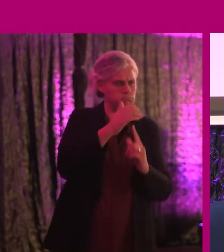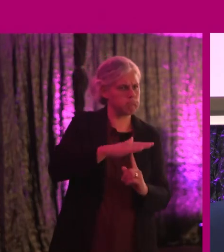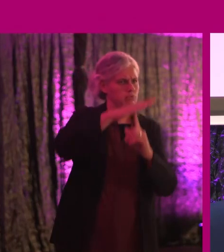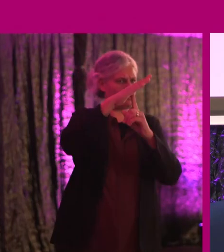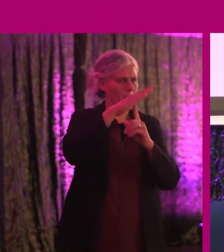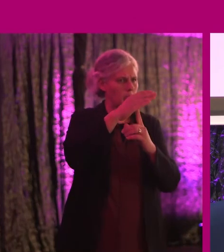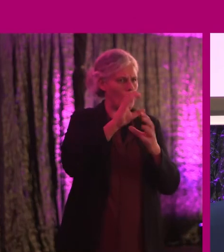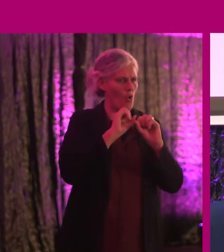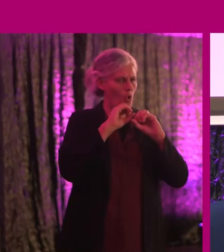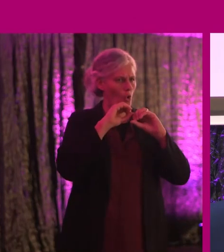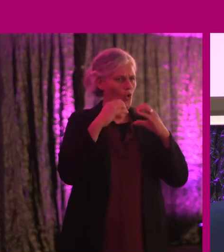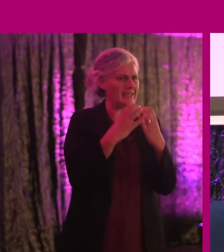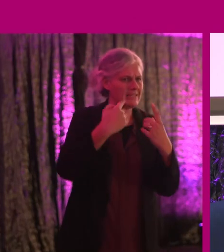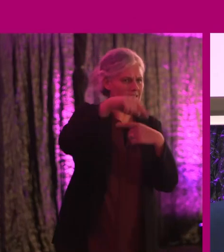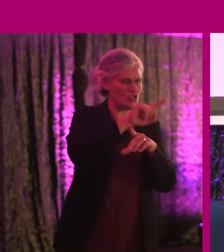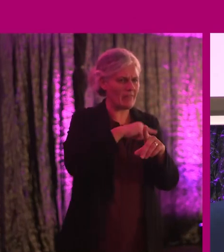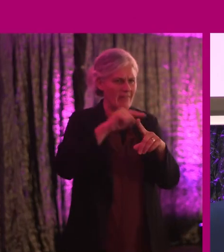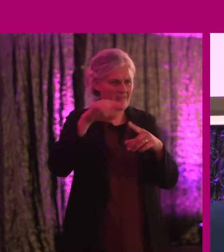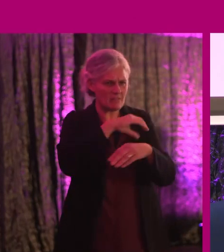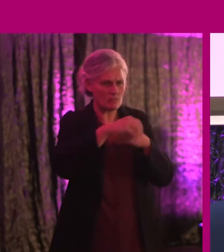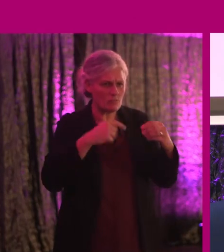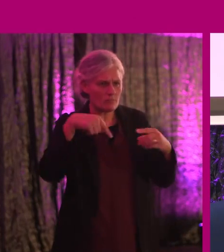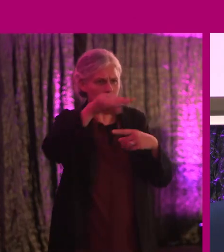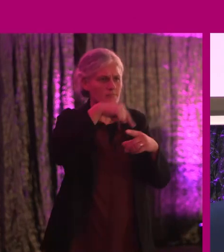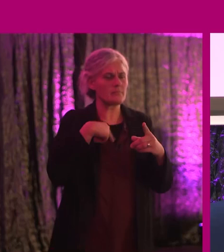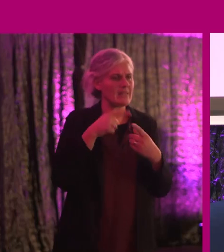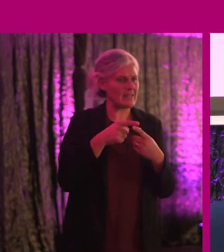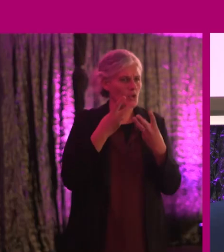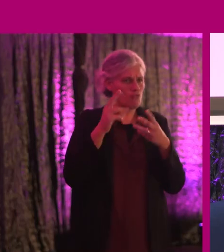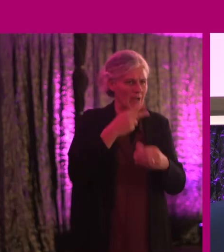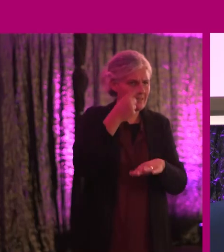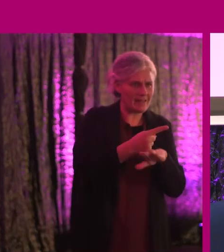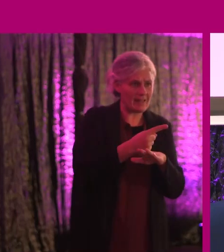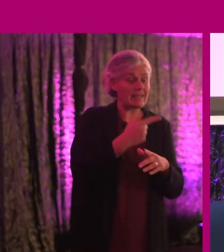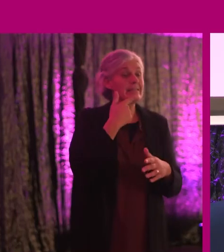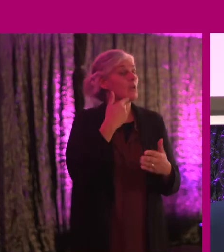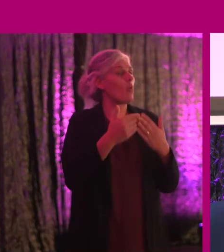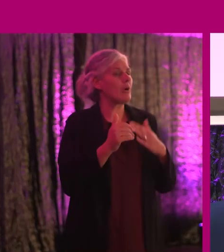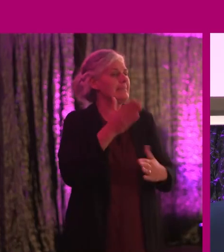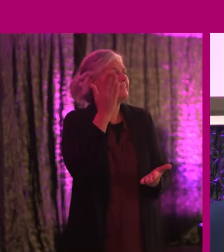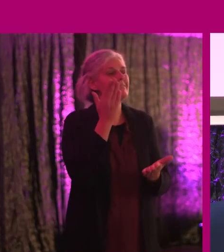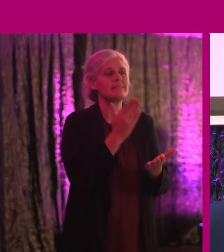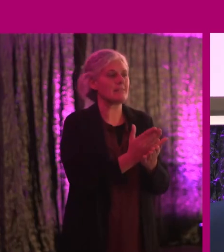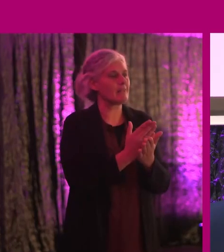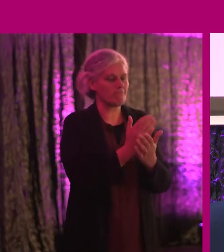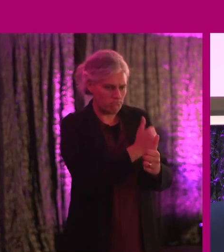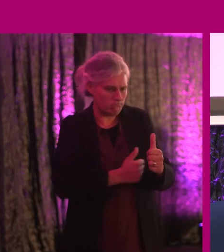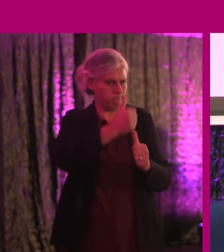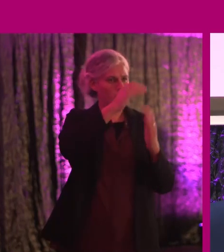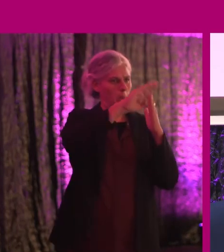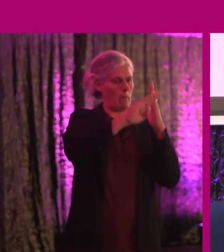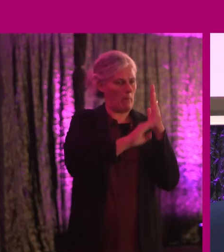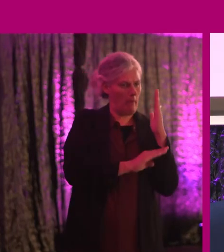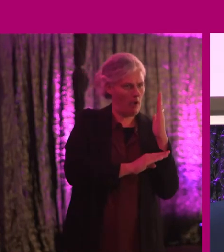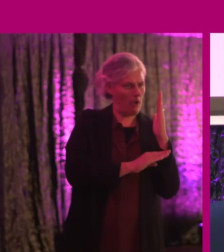Don't delegate it down to somebody who's overburdened already. And the second thing to do is stop the hierarchy of exclusion.